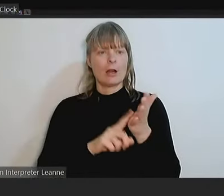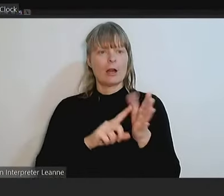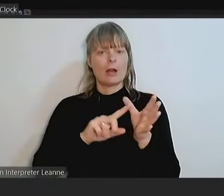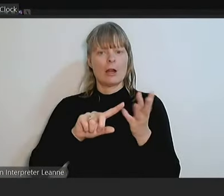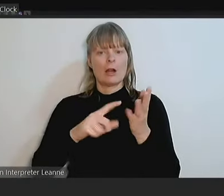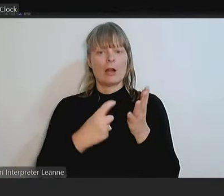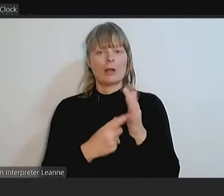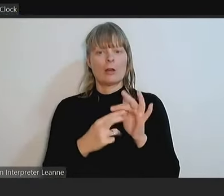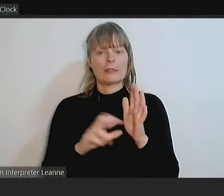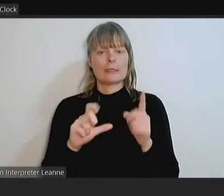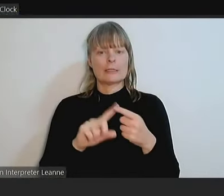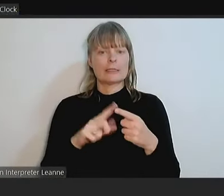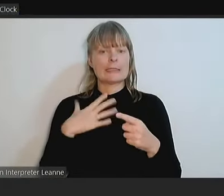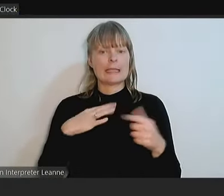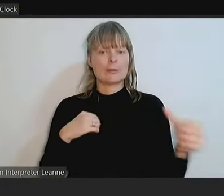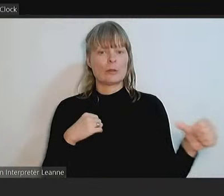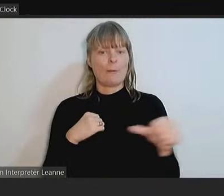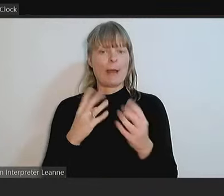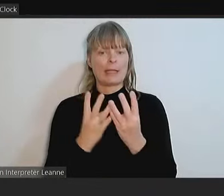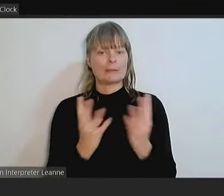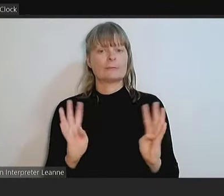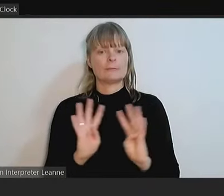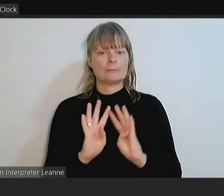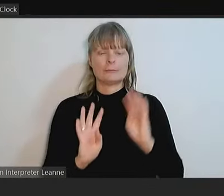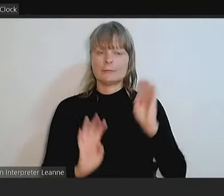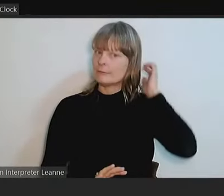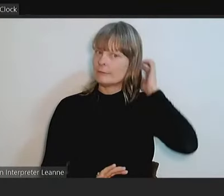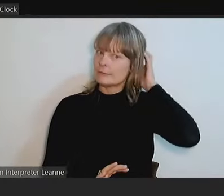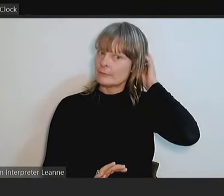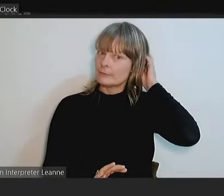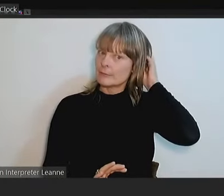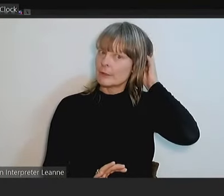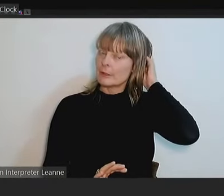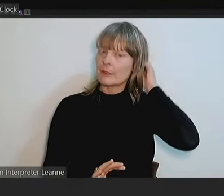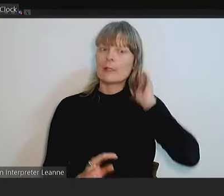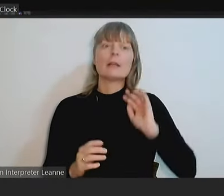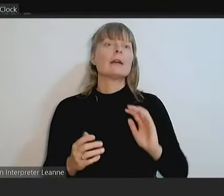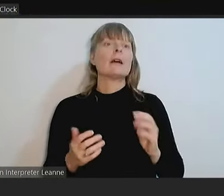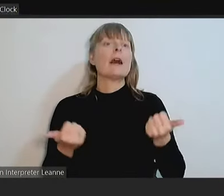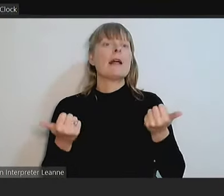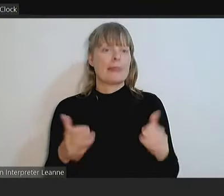the chamber, and then I believe that there's a,